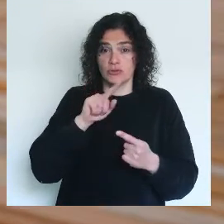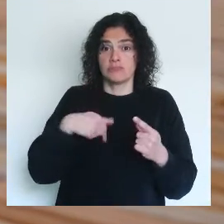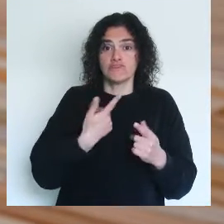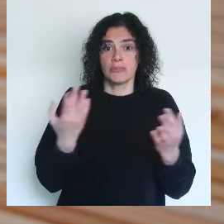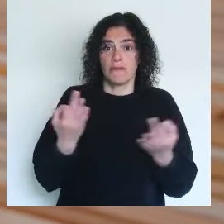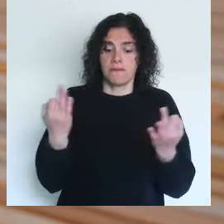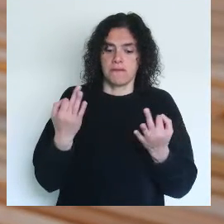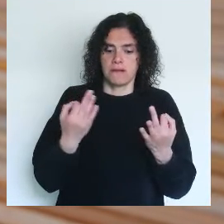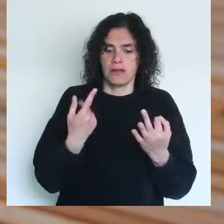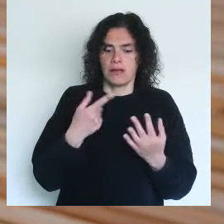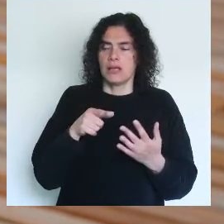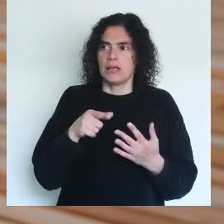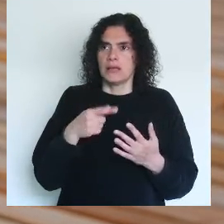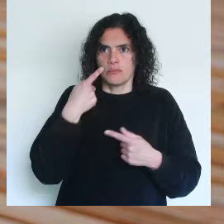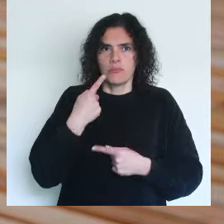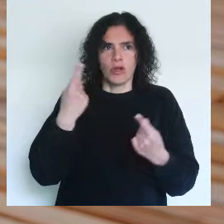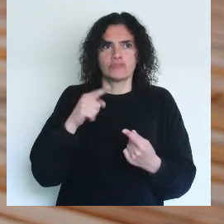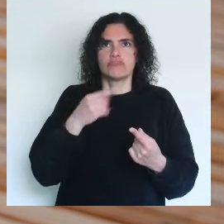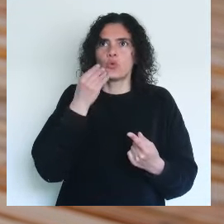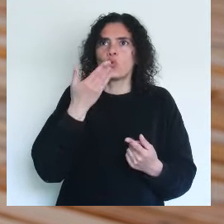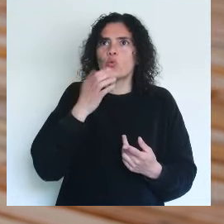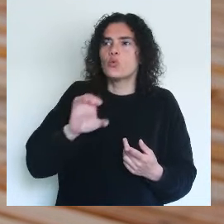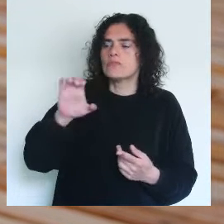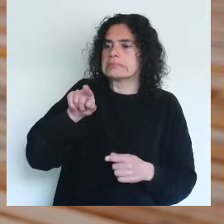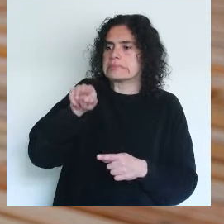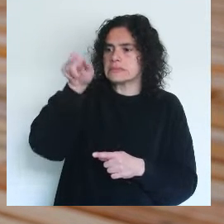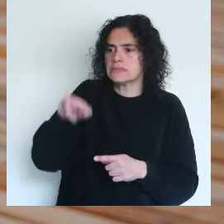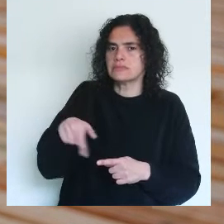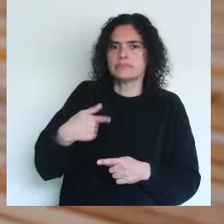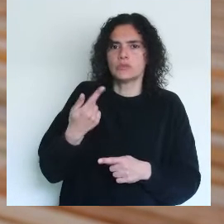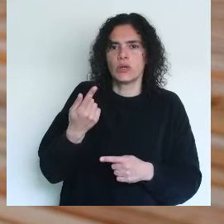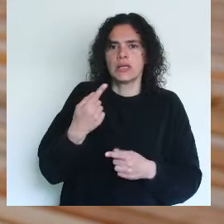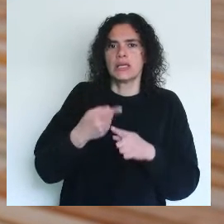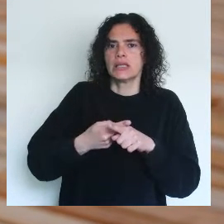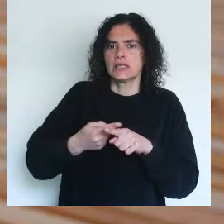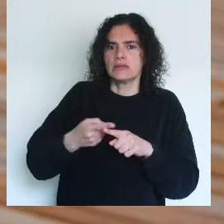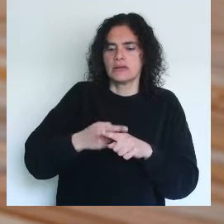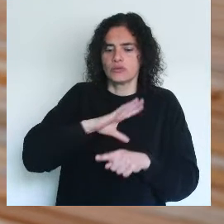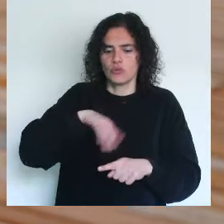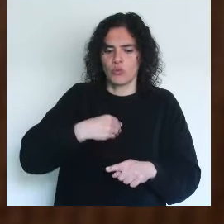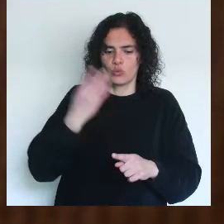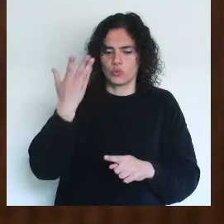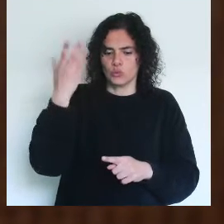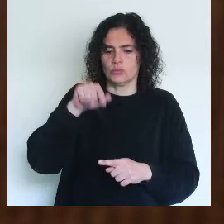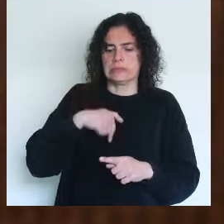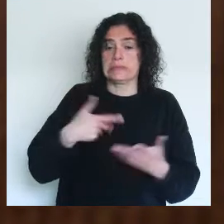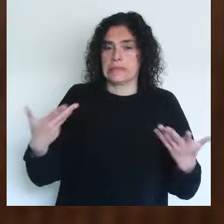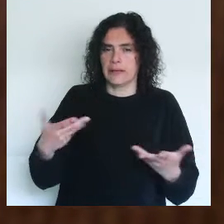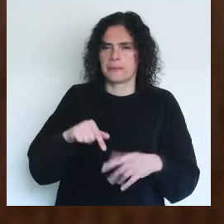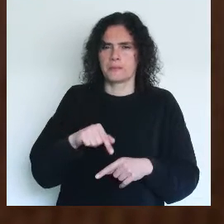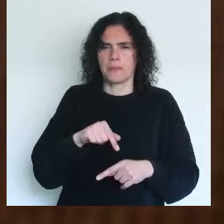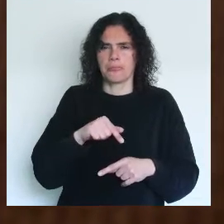demonstrating already how much Sarmento was interested in the world of culture,